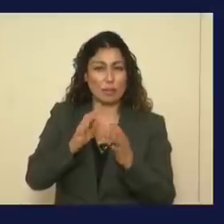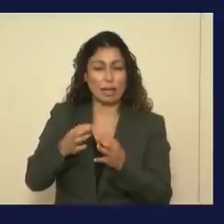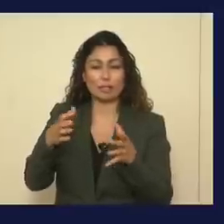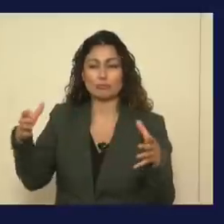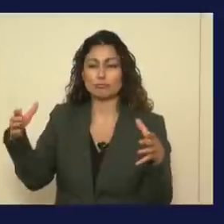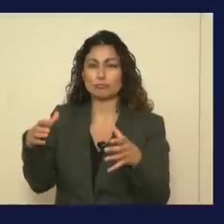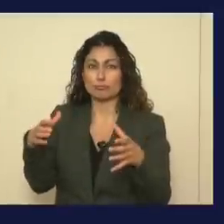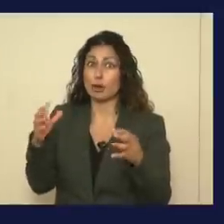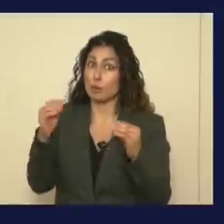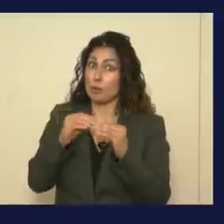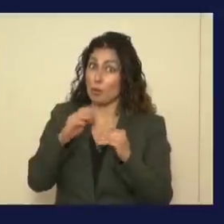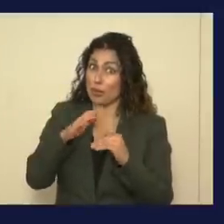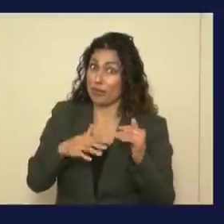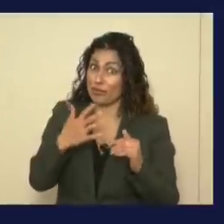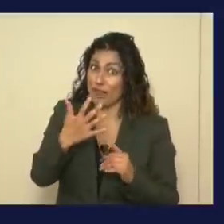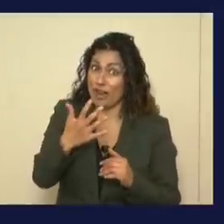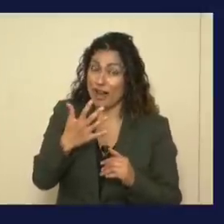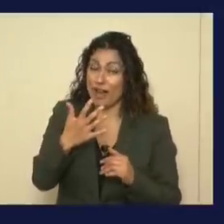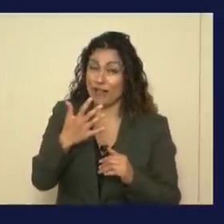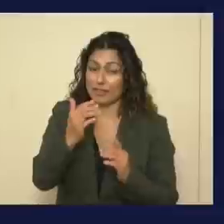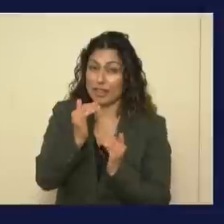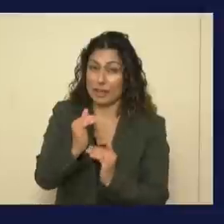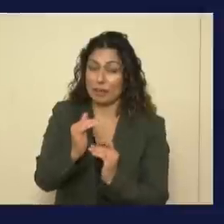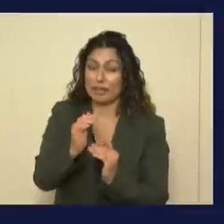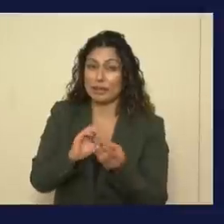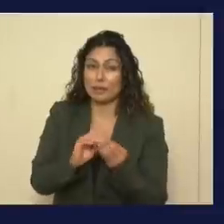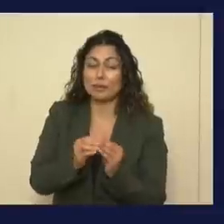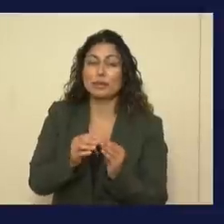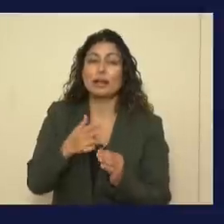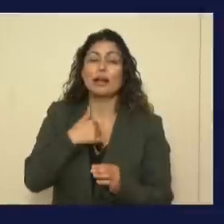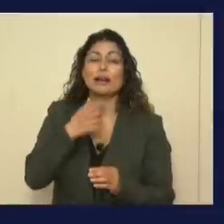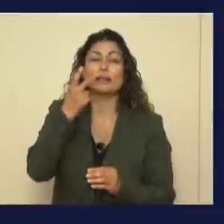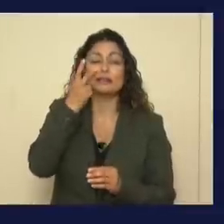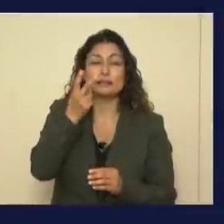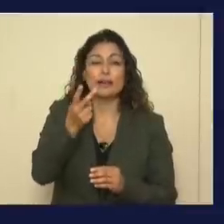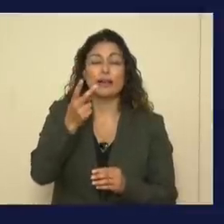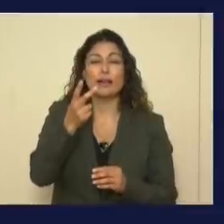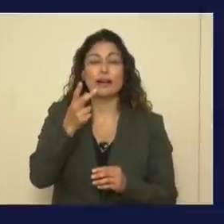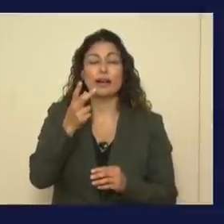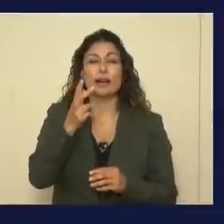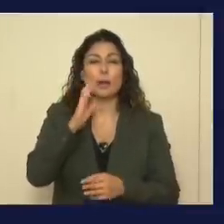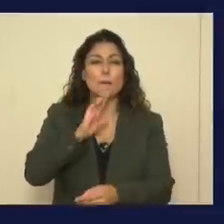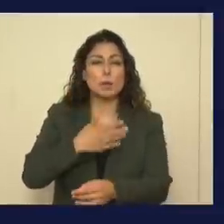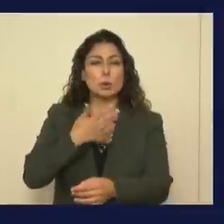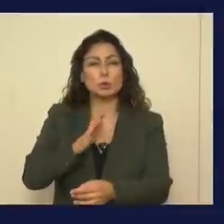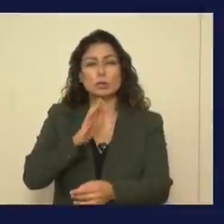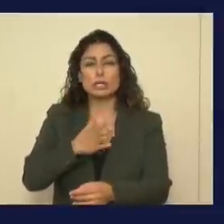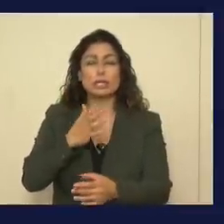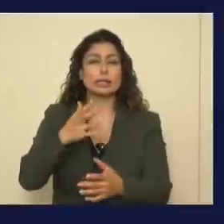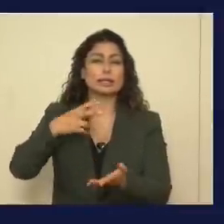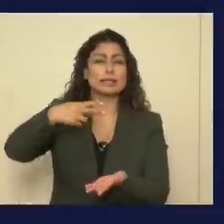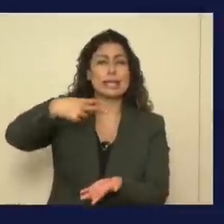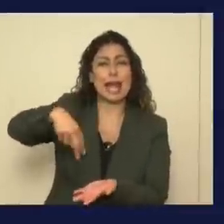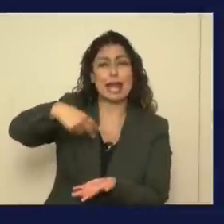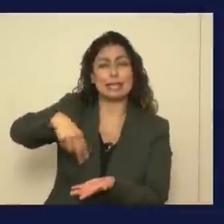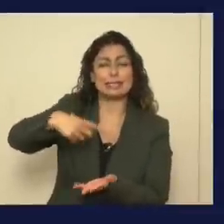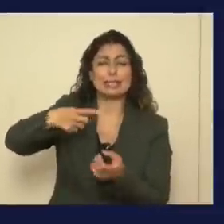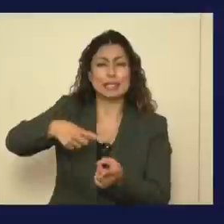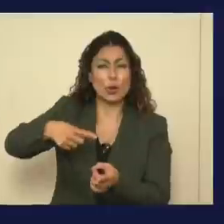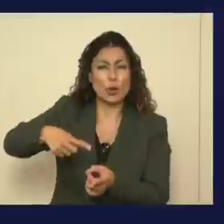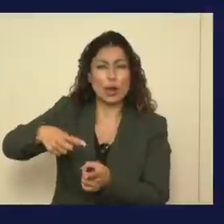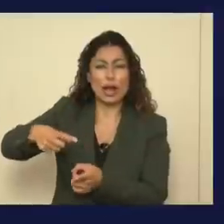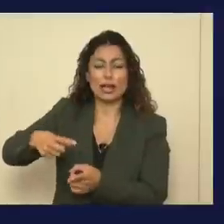more than the five limitation. I saw a music being played, dancing occurring,